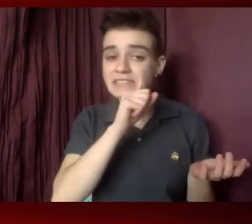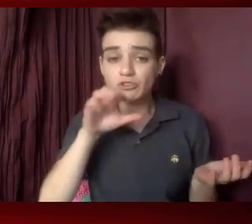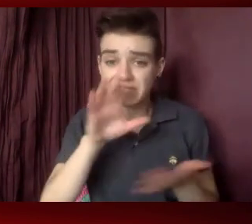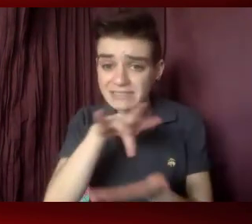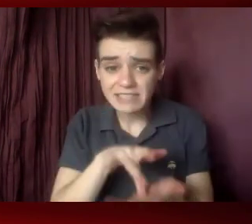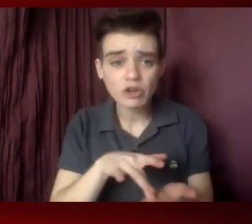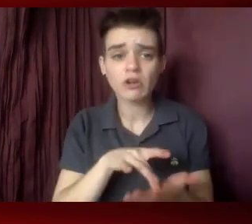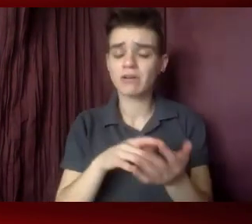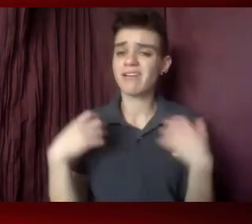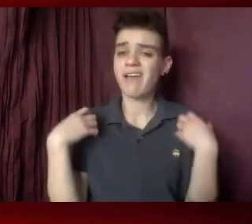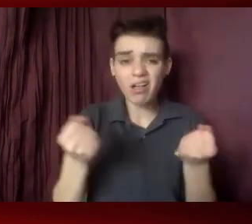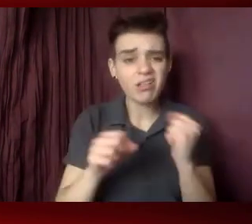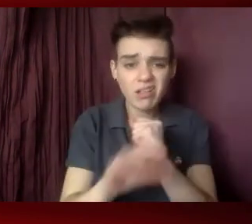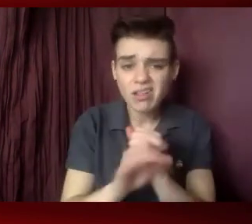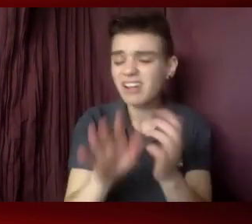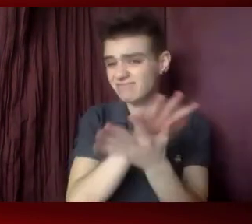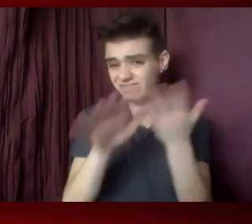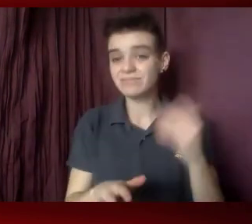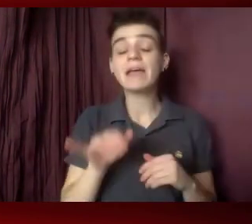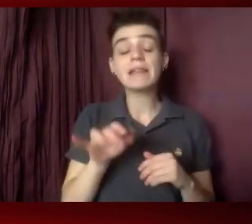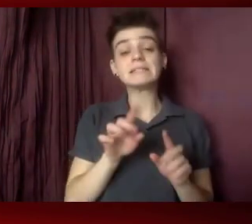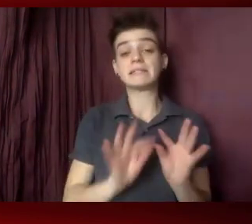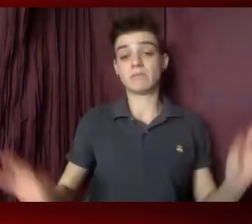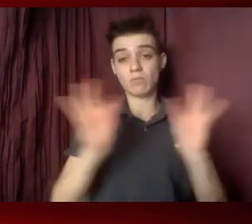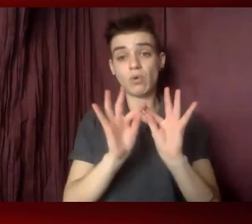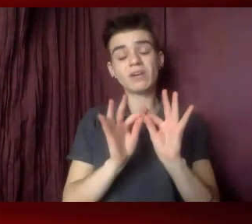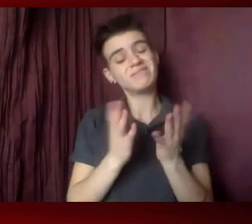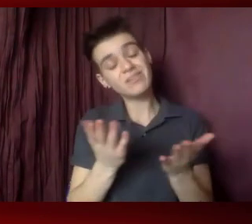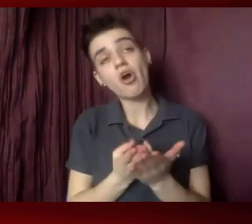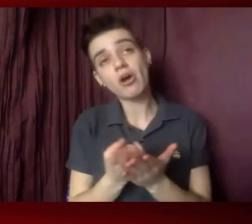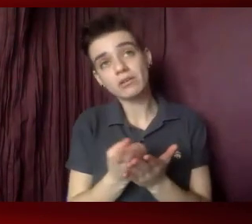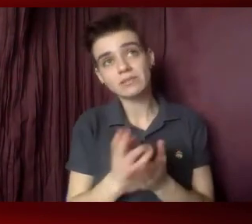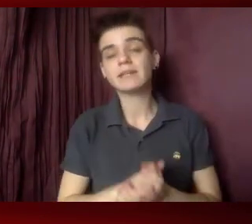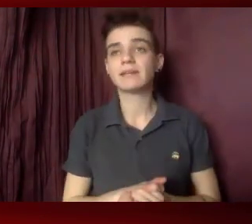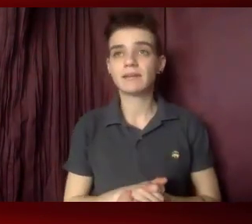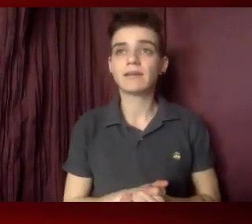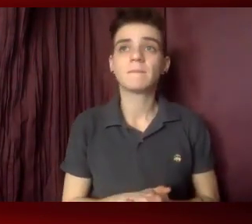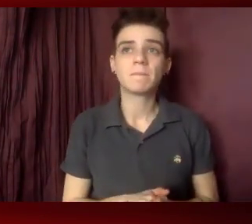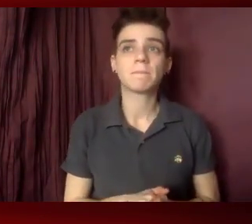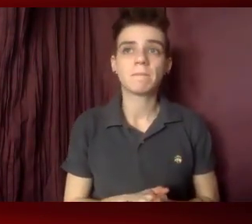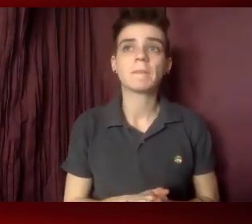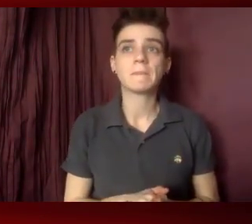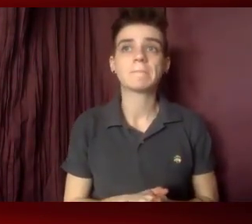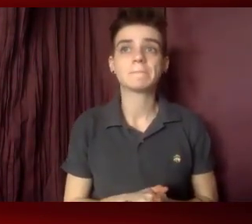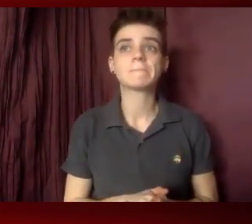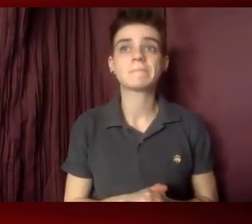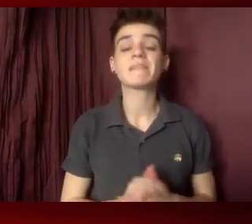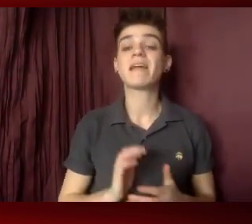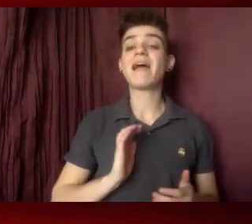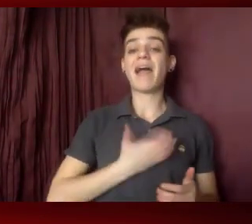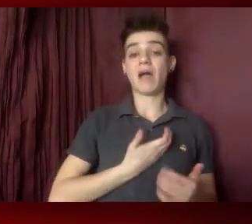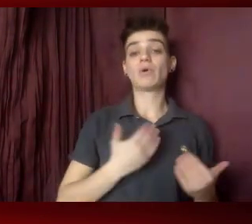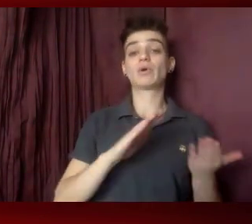is particularly essential to be very honest. As our community gets younger at times,